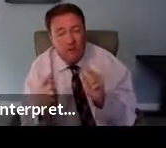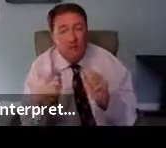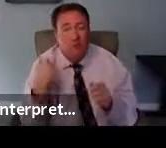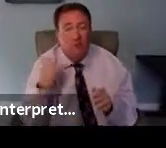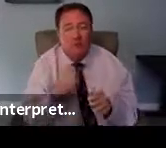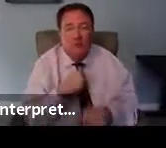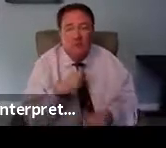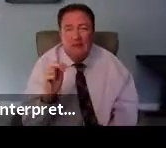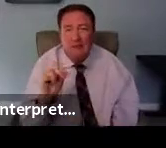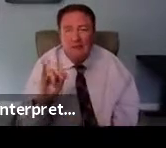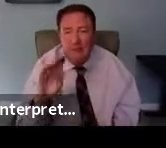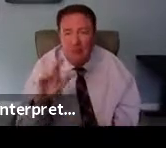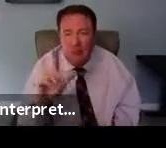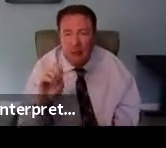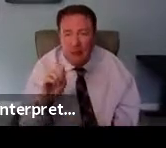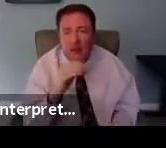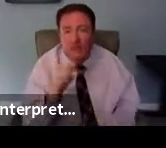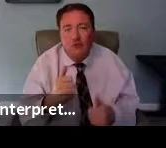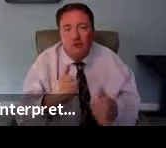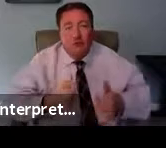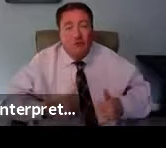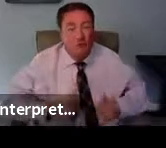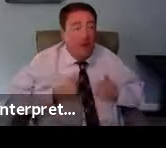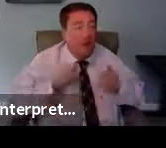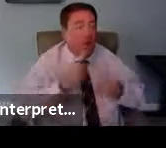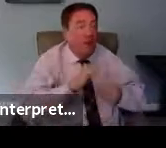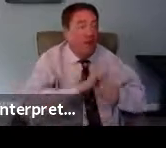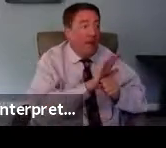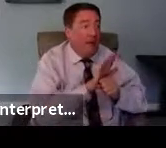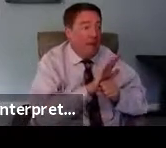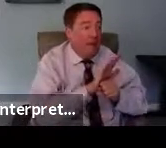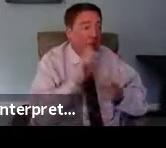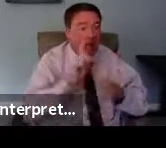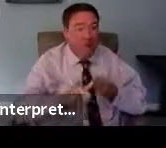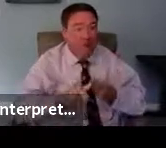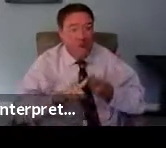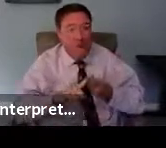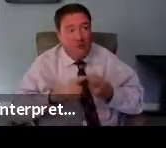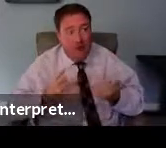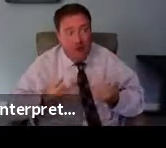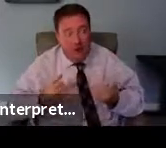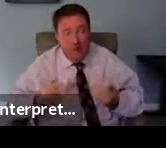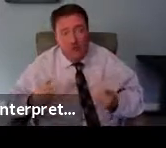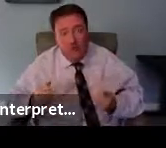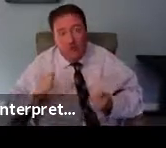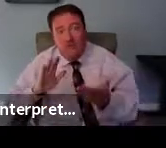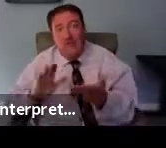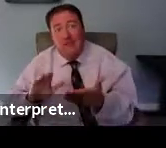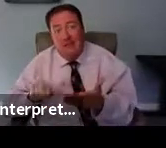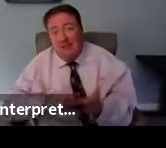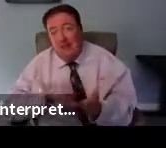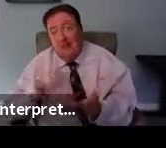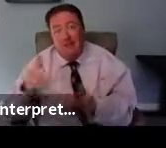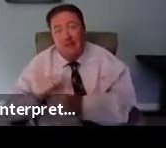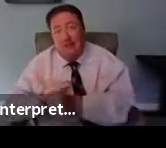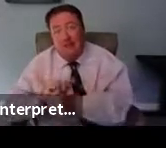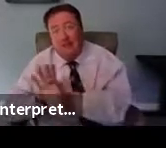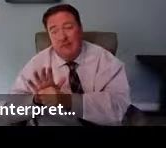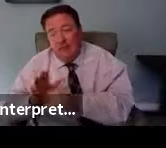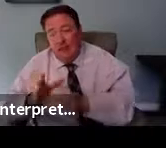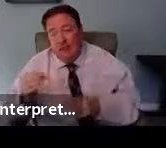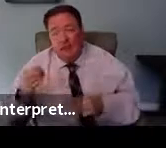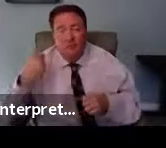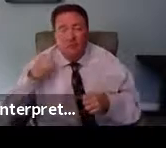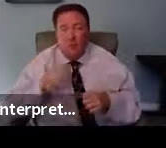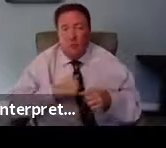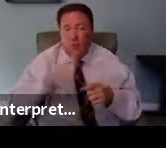survived one pandemic only to face a second in our lifetimes. We know more than anyone that